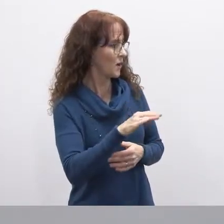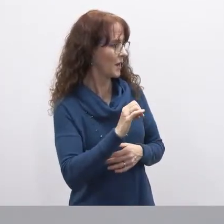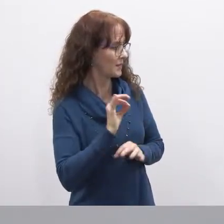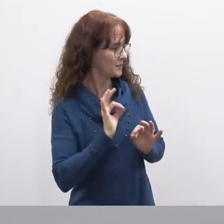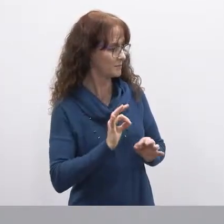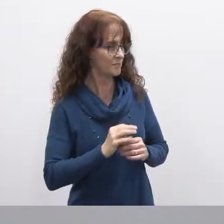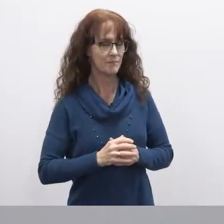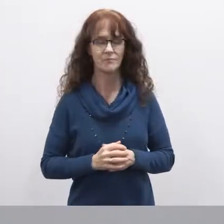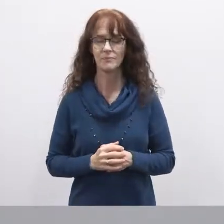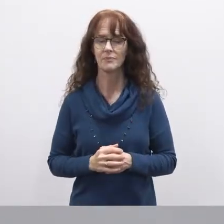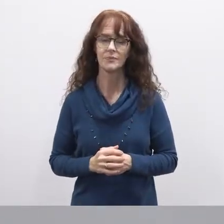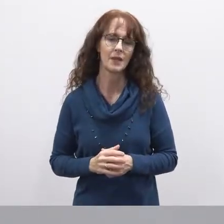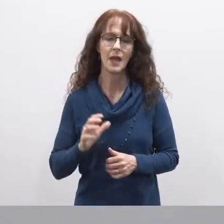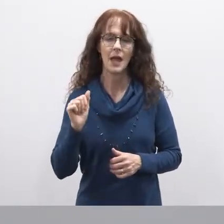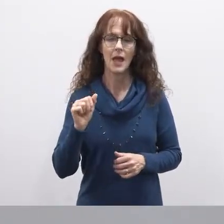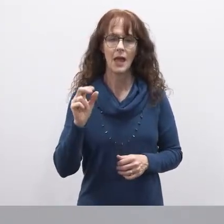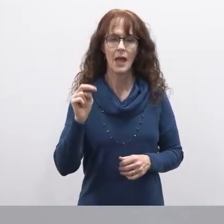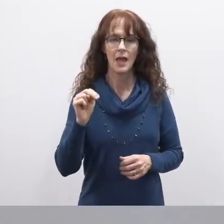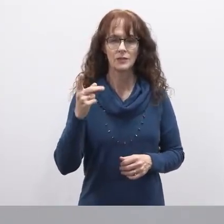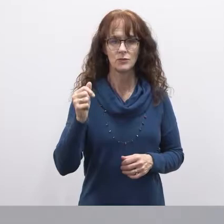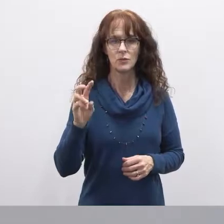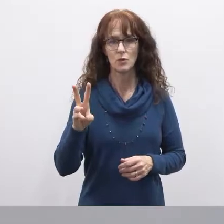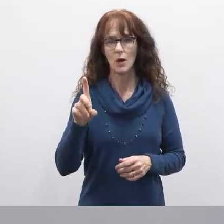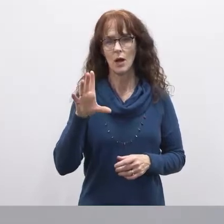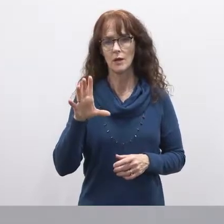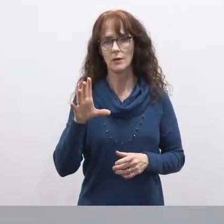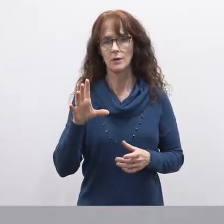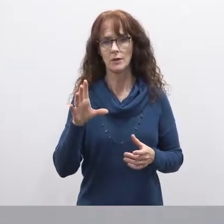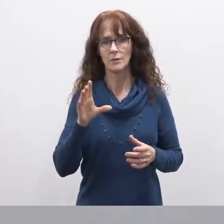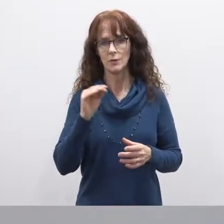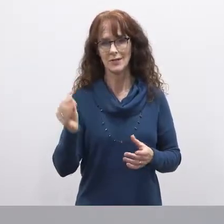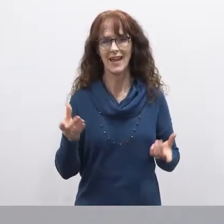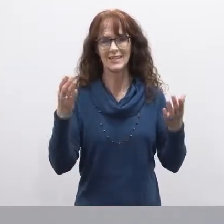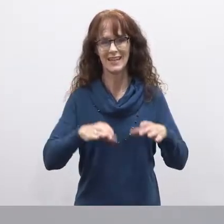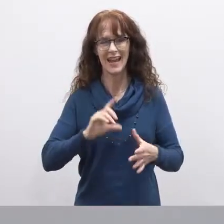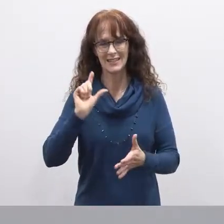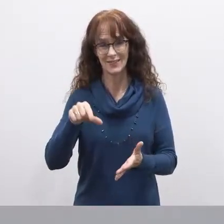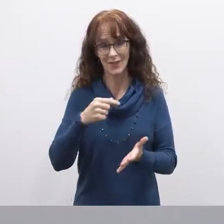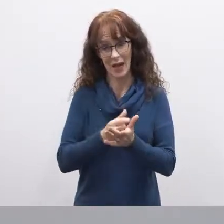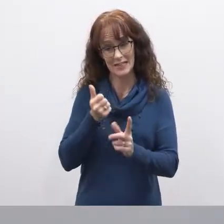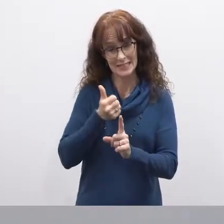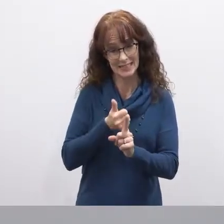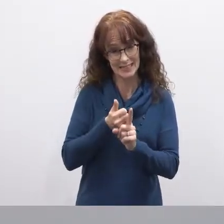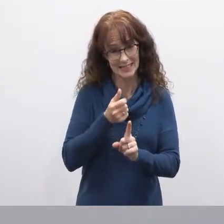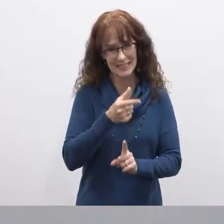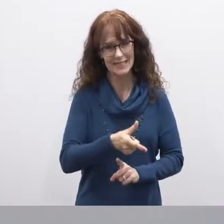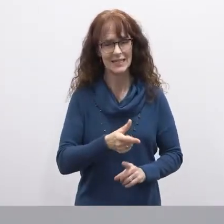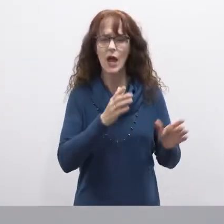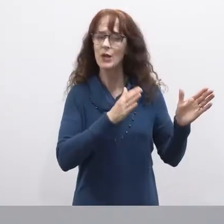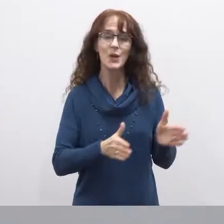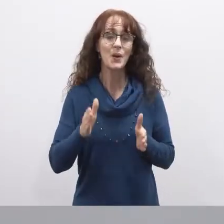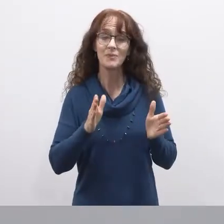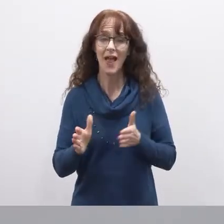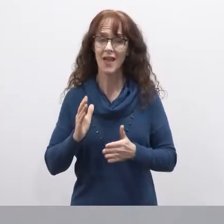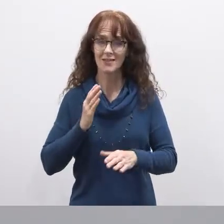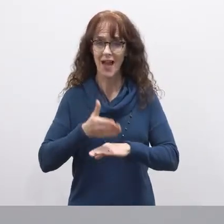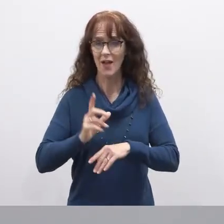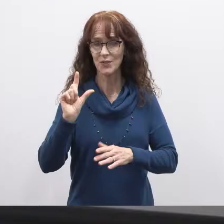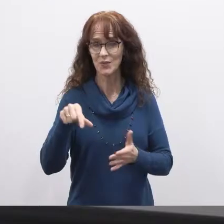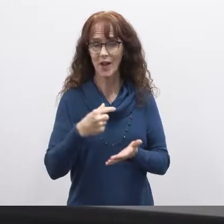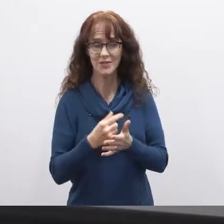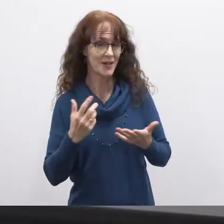so andrew given that you have a 100 chance of graduating what what are your plans after graduation